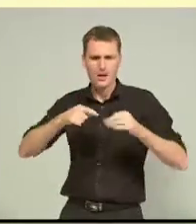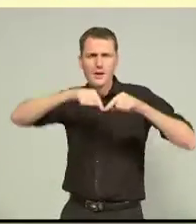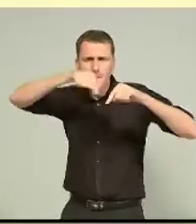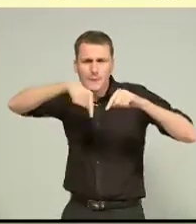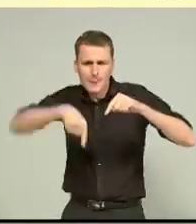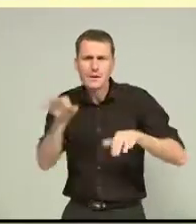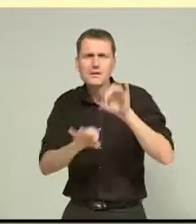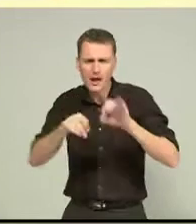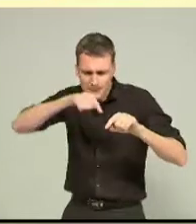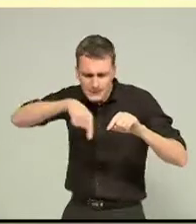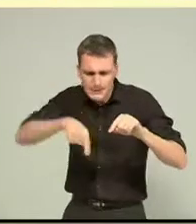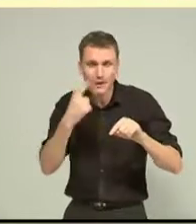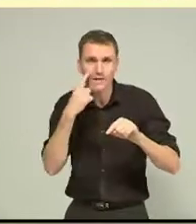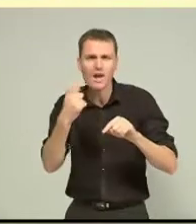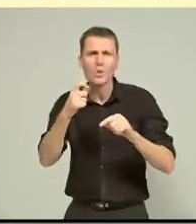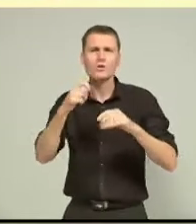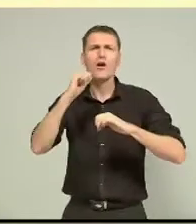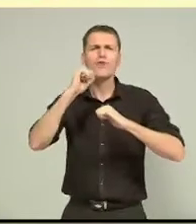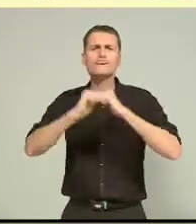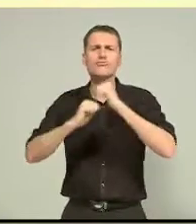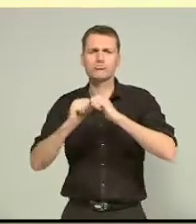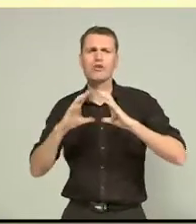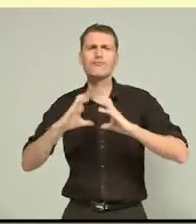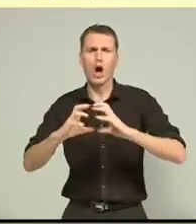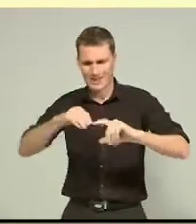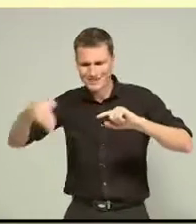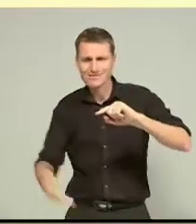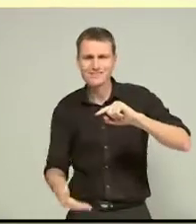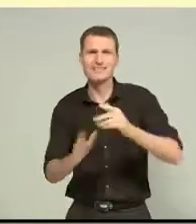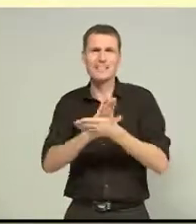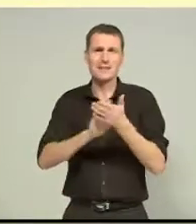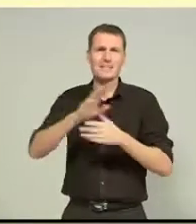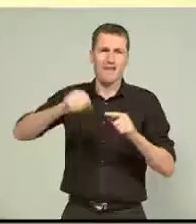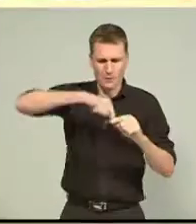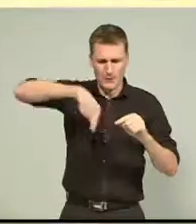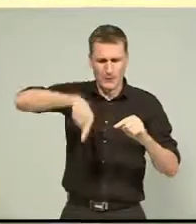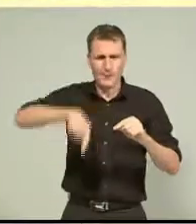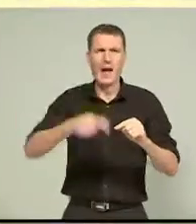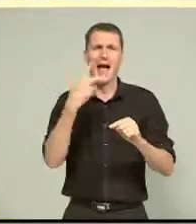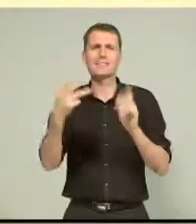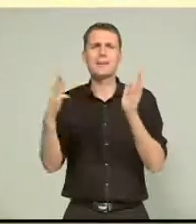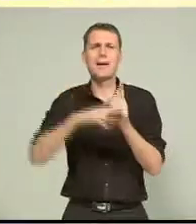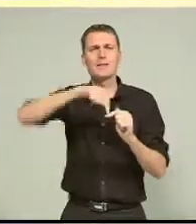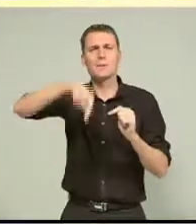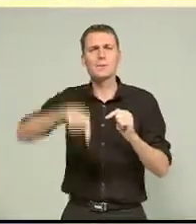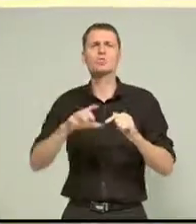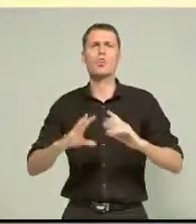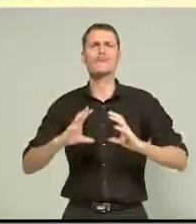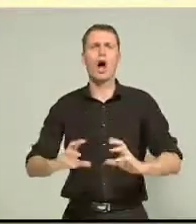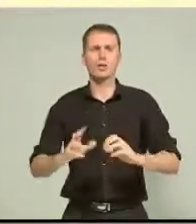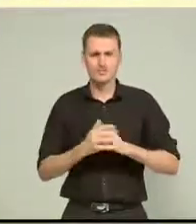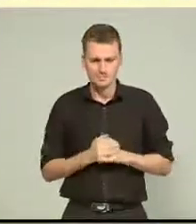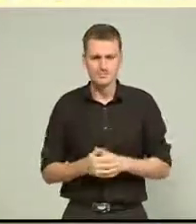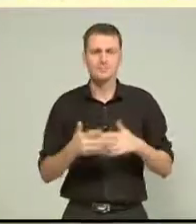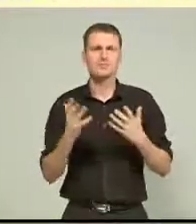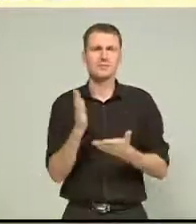revealed underlying rock, meaning the piles had to be drilled eight metres into the rock. One-lane temporary bridges border the site for